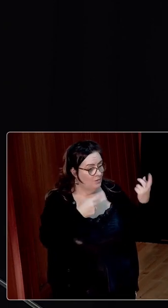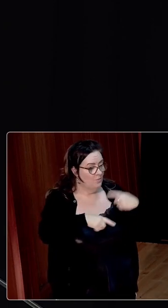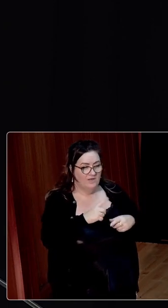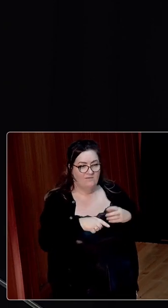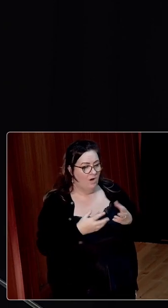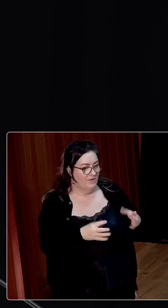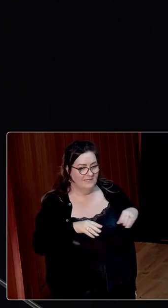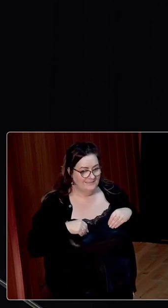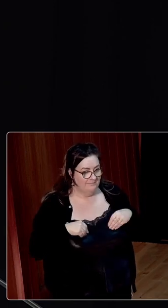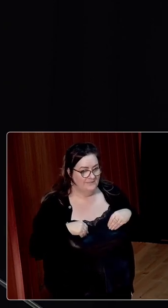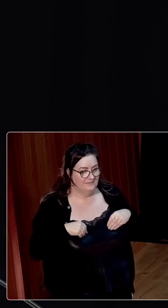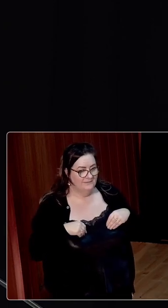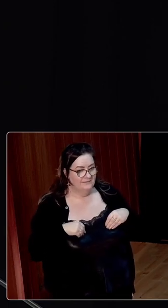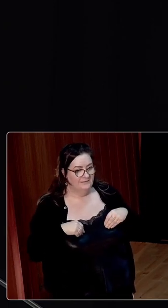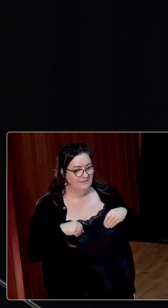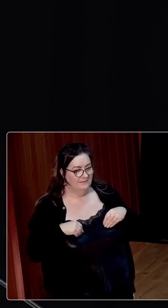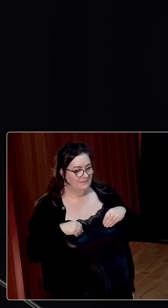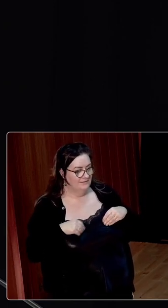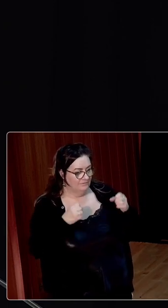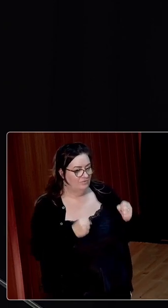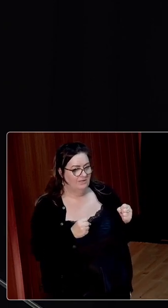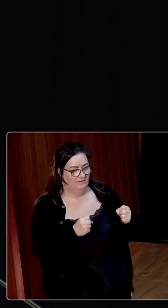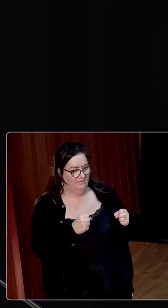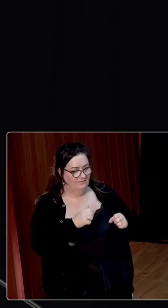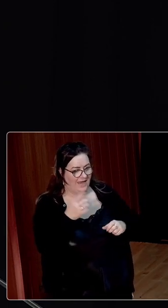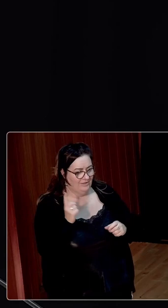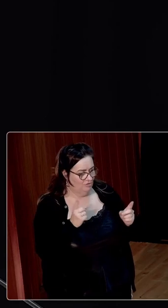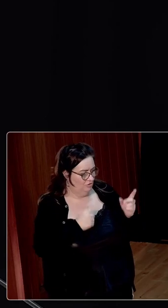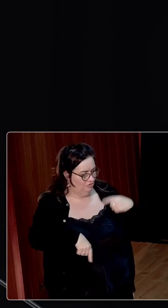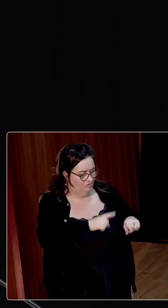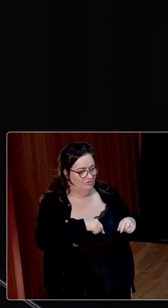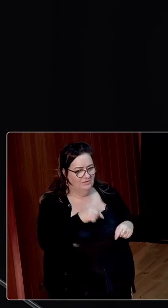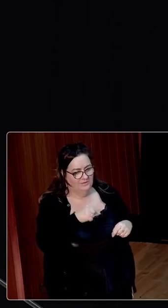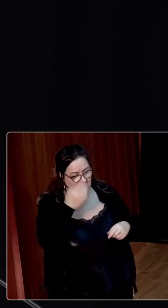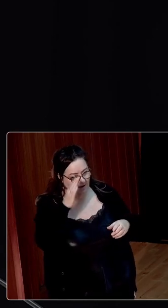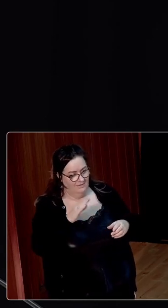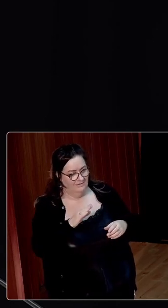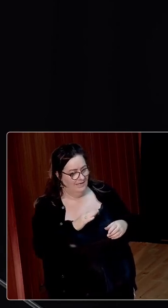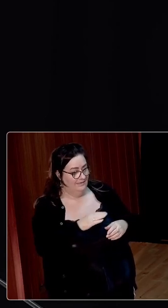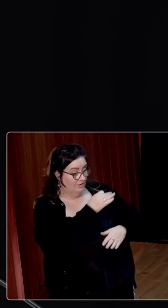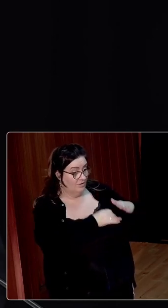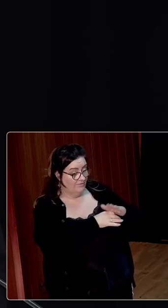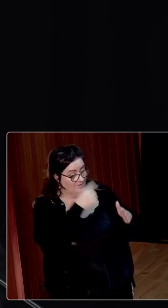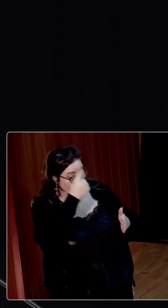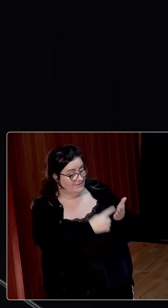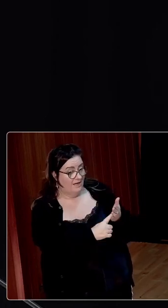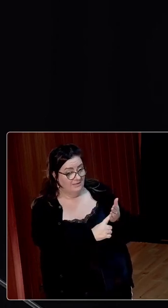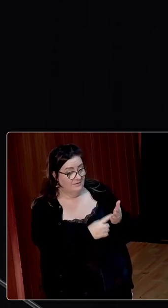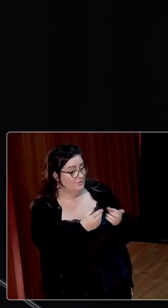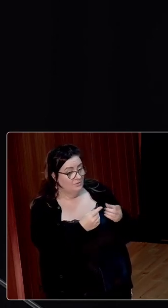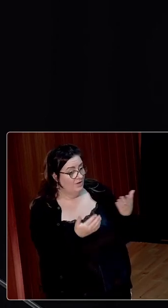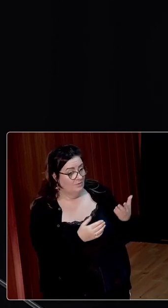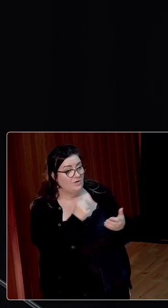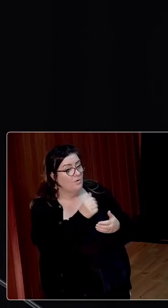always accepted the supremacy of agriculture in the nation's economy. Emphasis has been given to this by our government's decision to do what no other